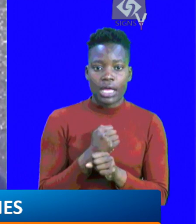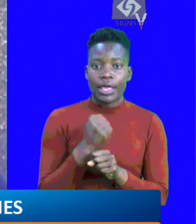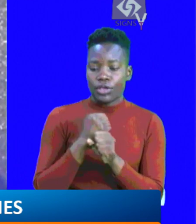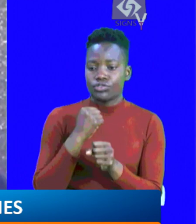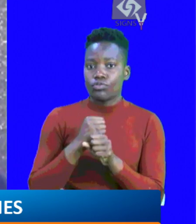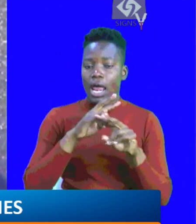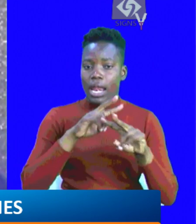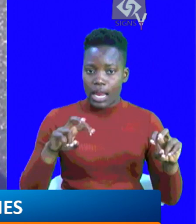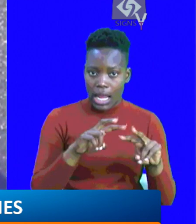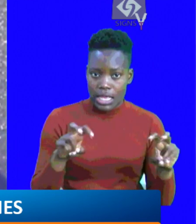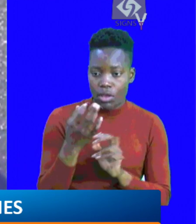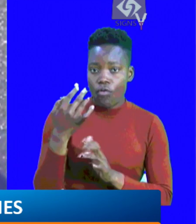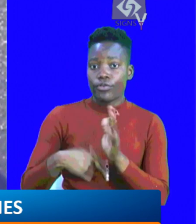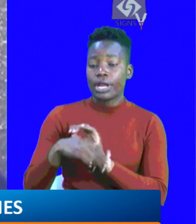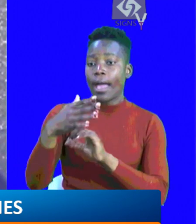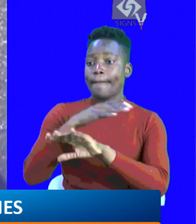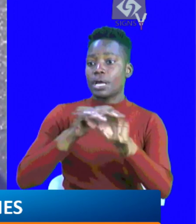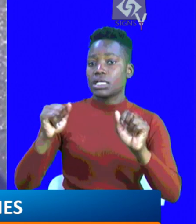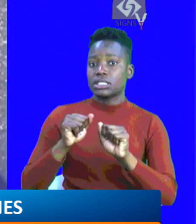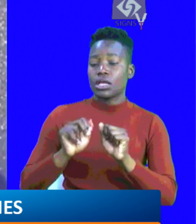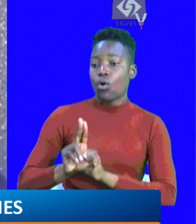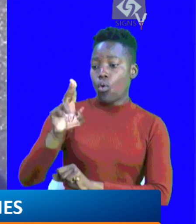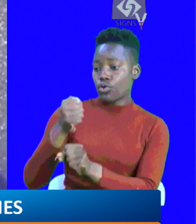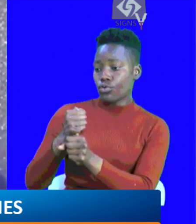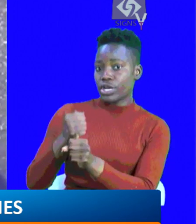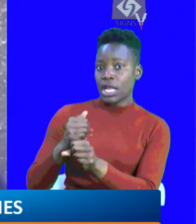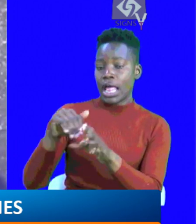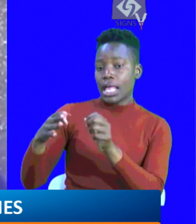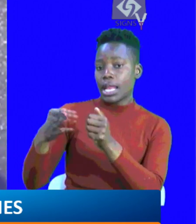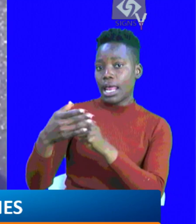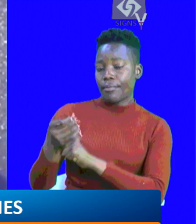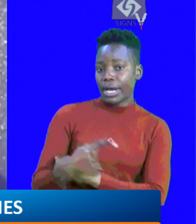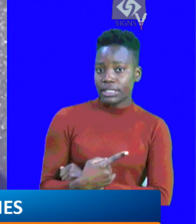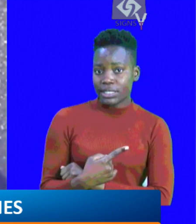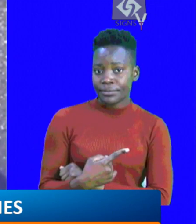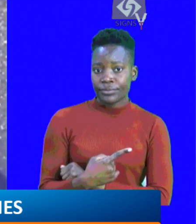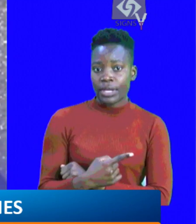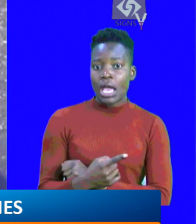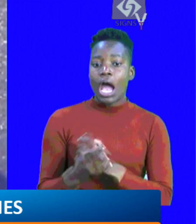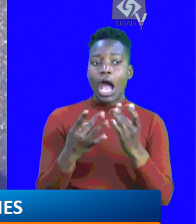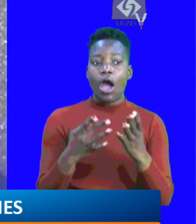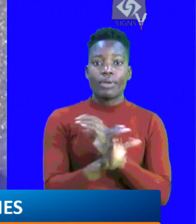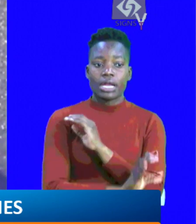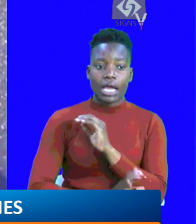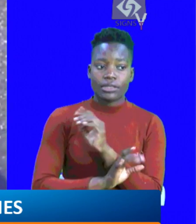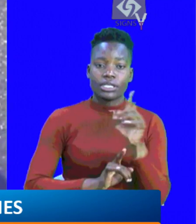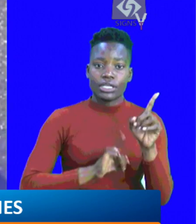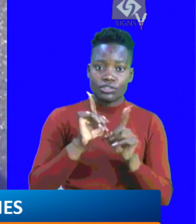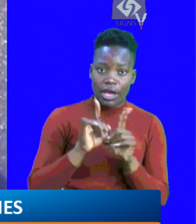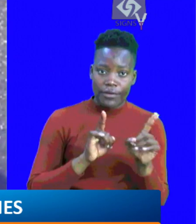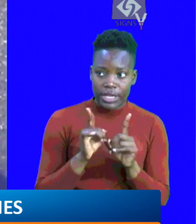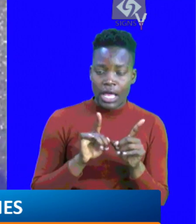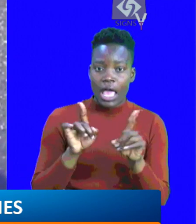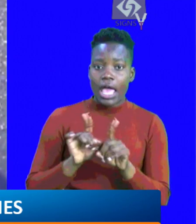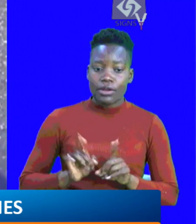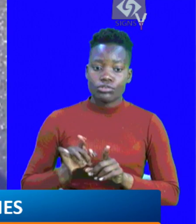is do an analysis of what President Uhuru Kenyatta did in those nine months. How many